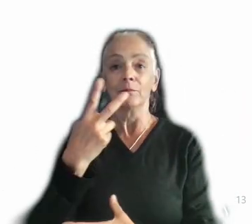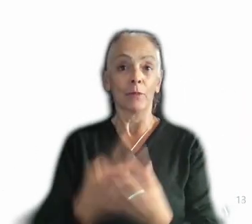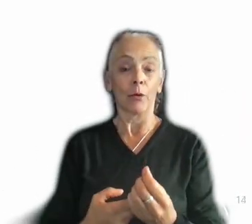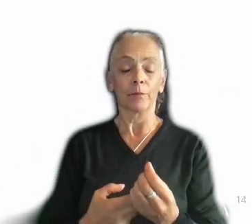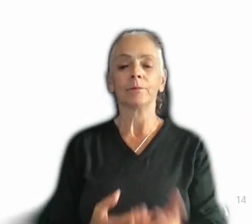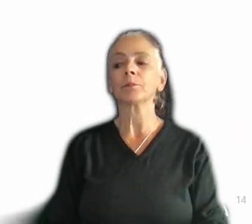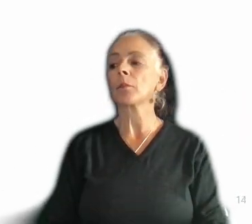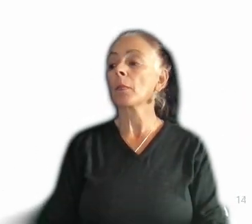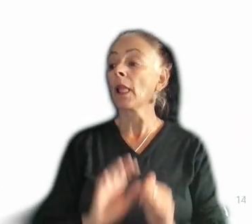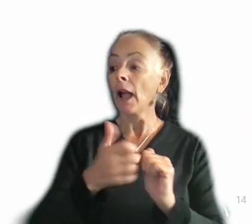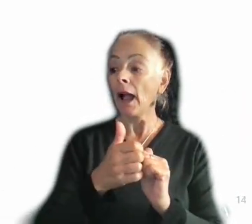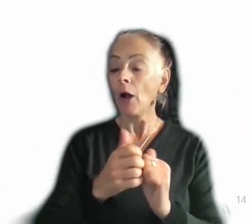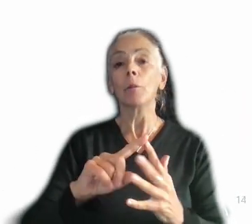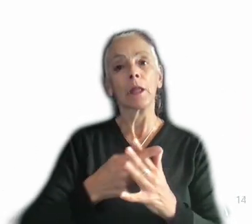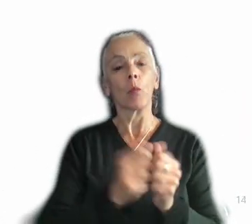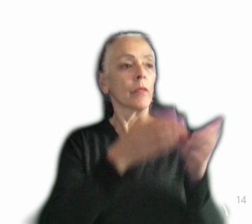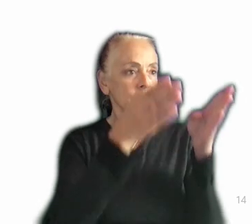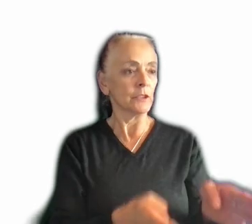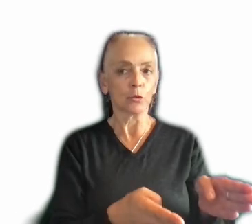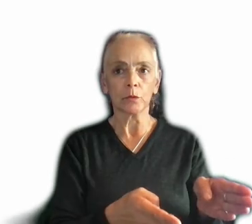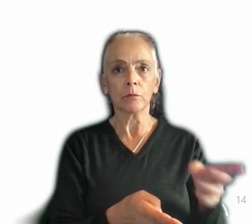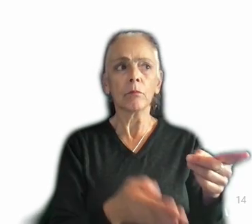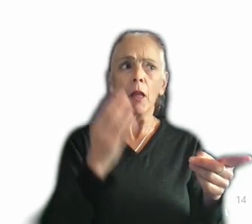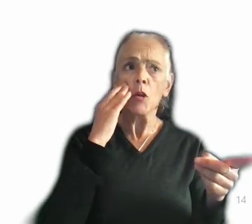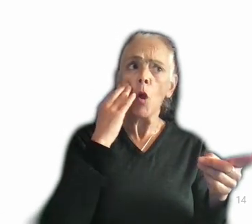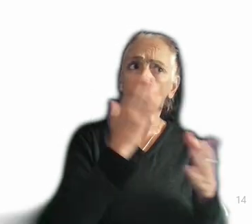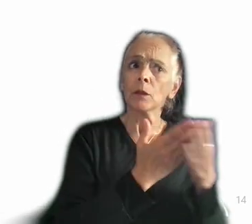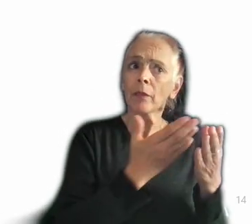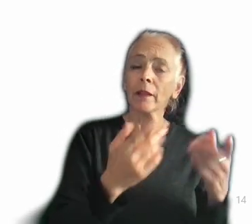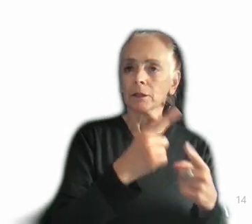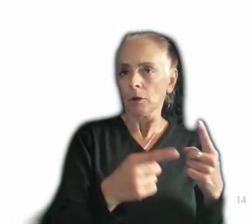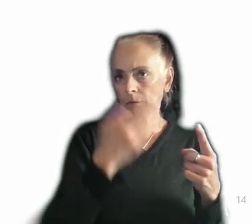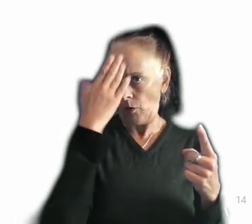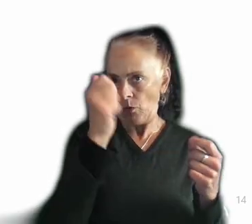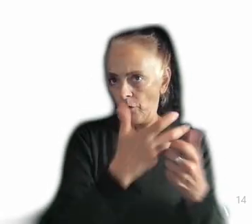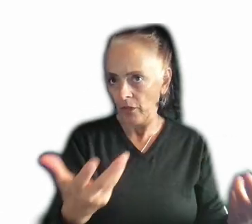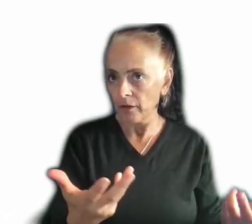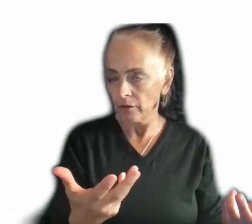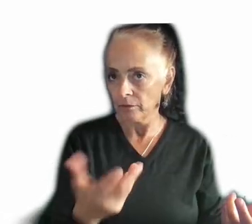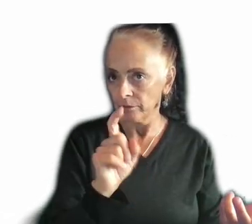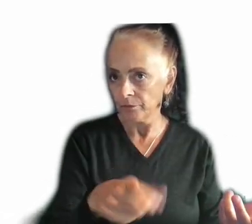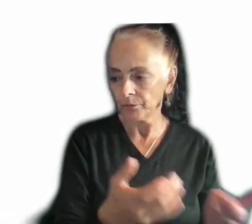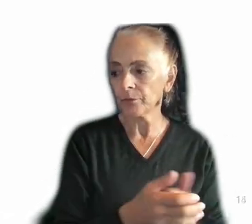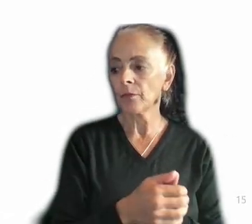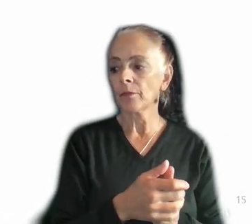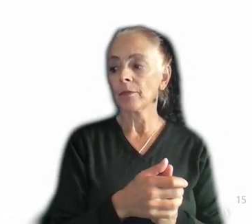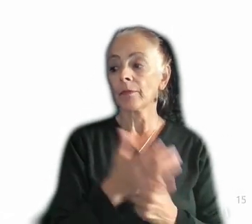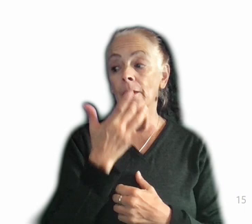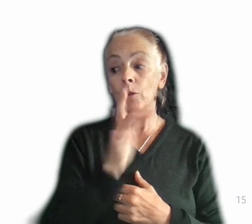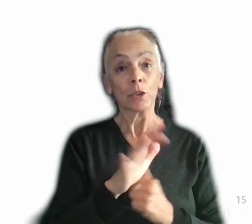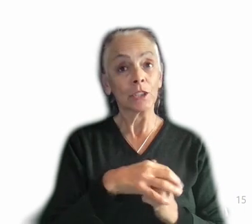So we begin with the individual, and they know some stuff, but they do not know all the stuff. Fortunately,